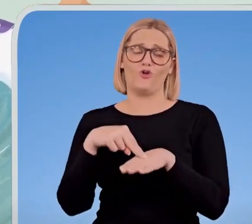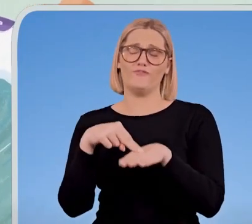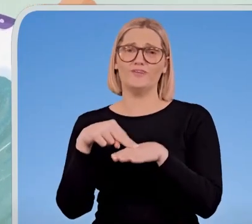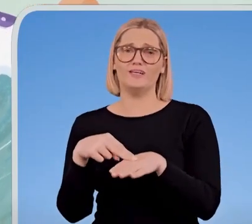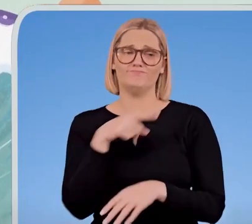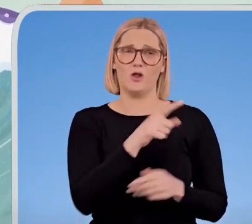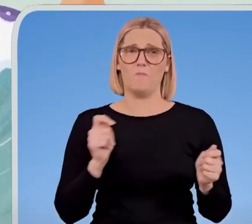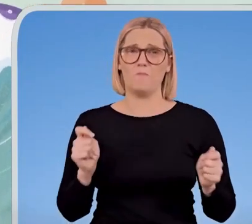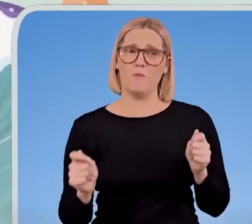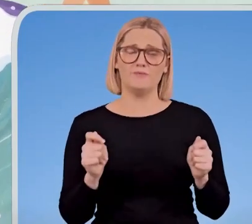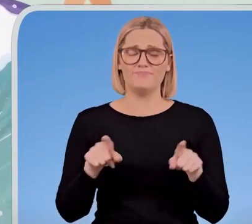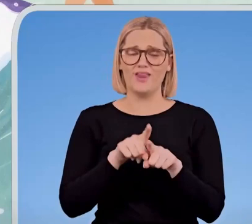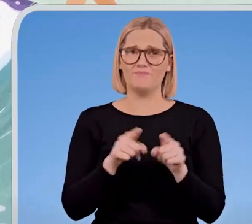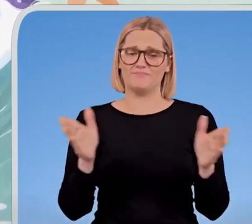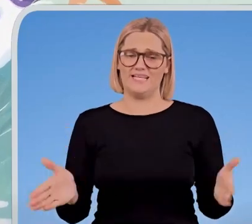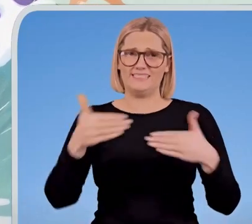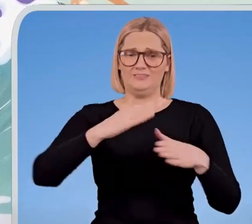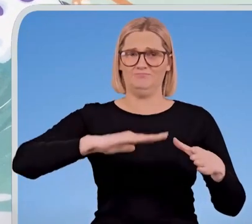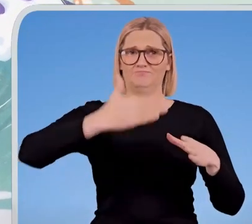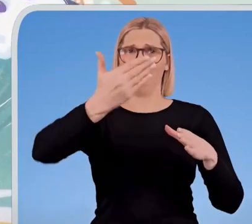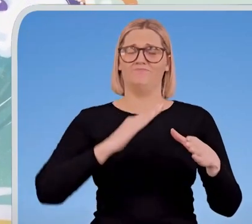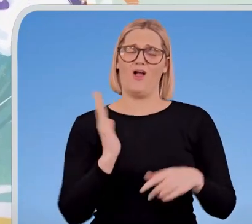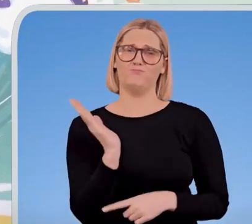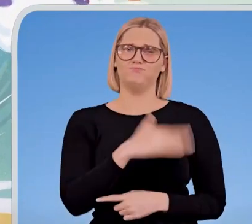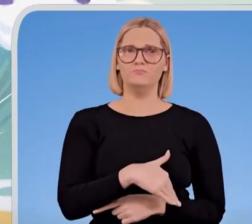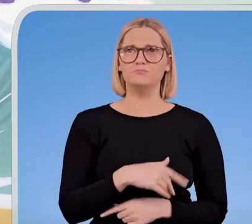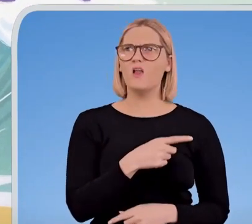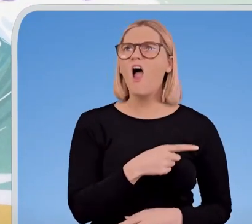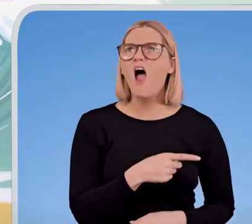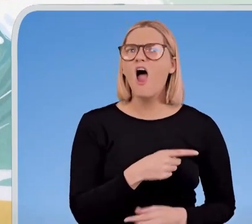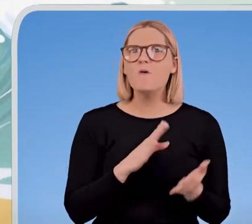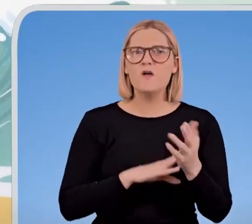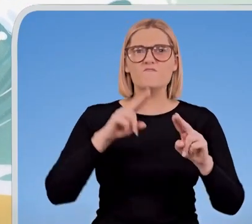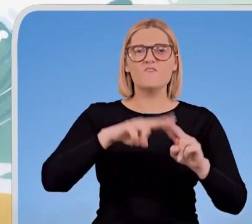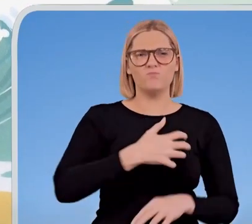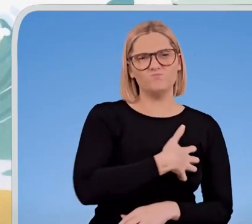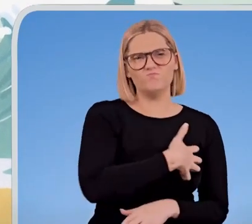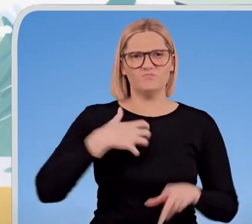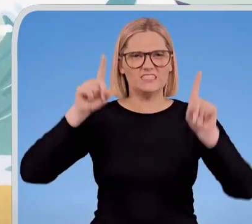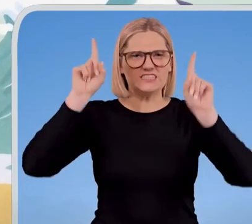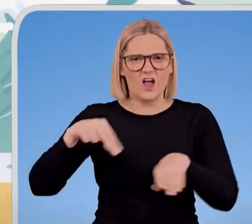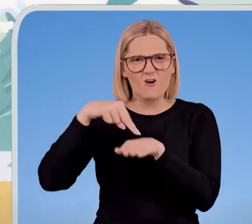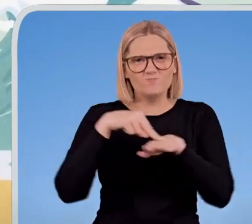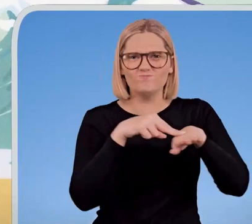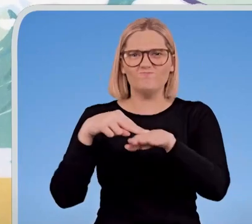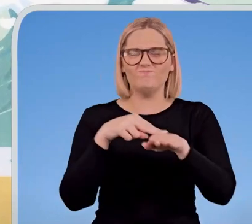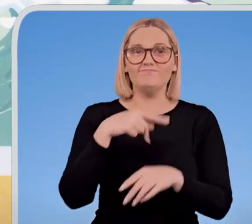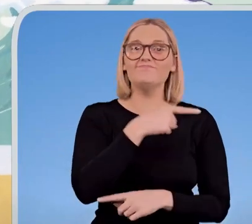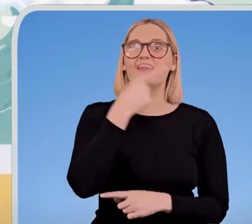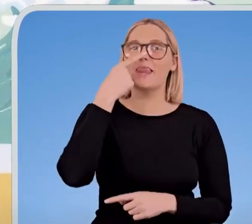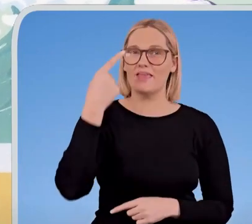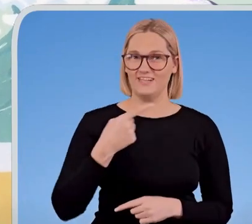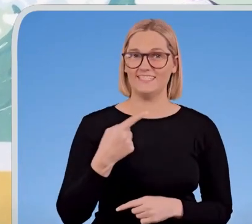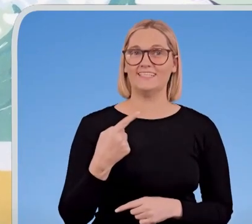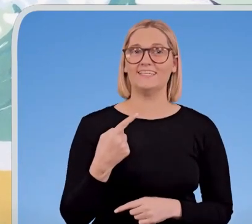it an escalade. That was the day Matt started riding surfboards. He was 11 years old. The ocean had already told